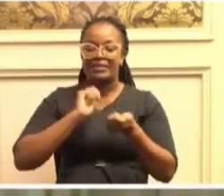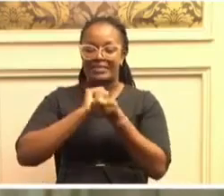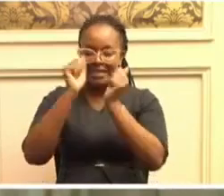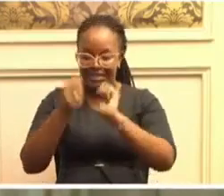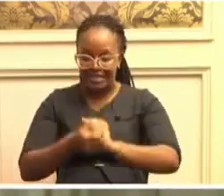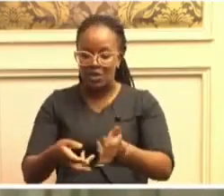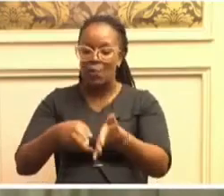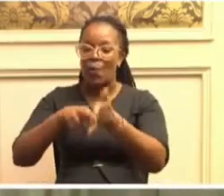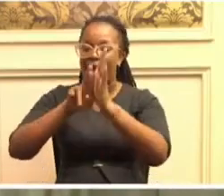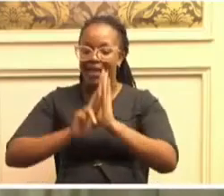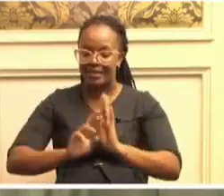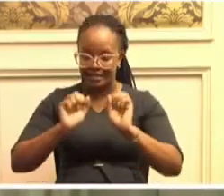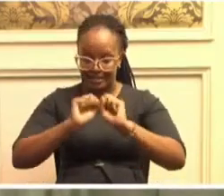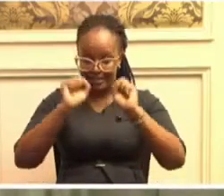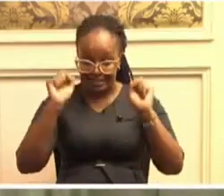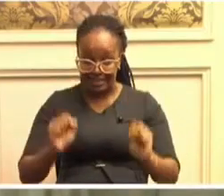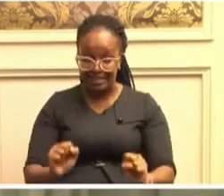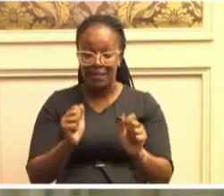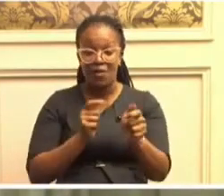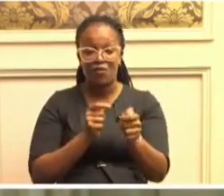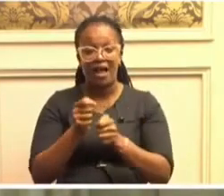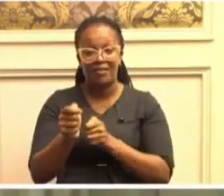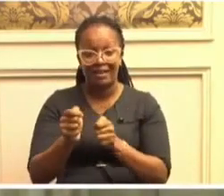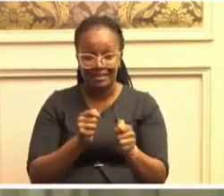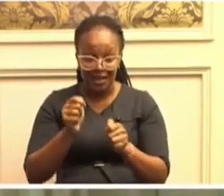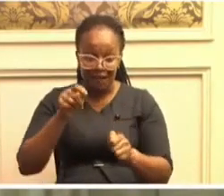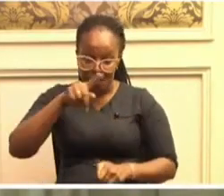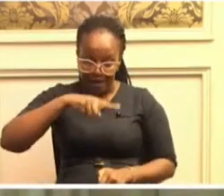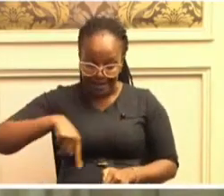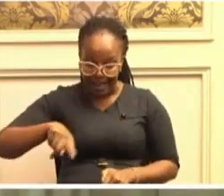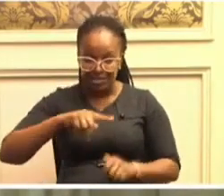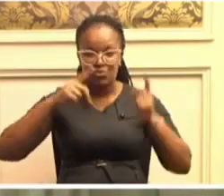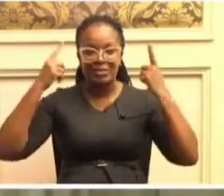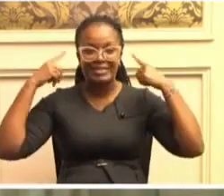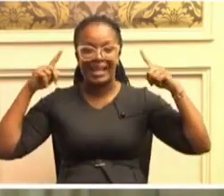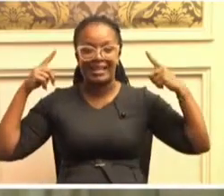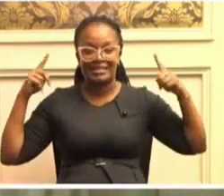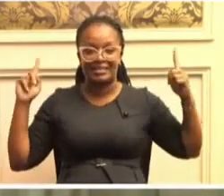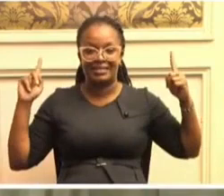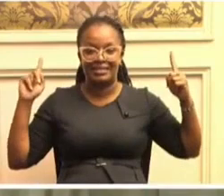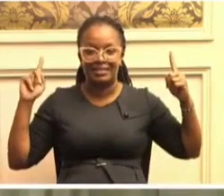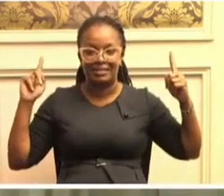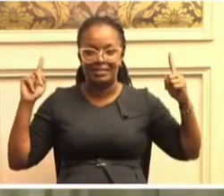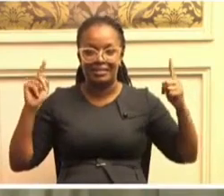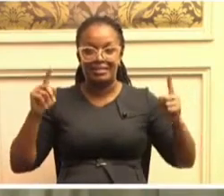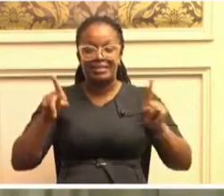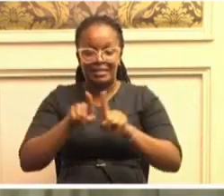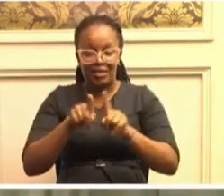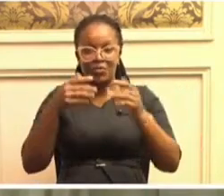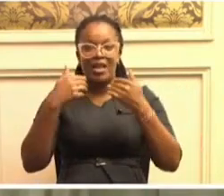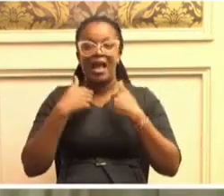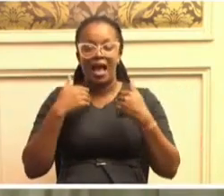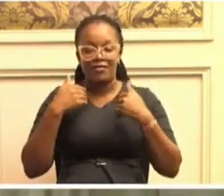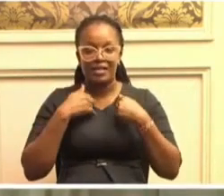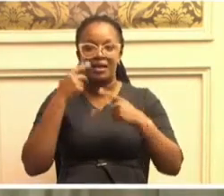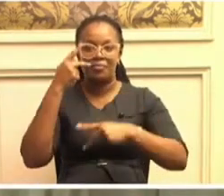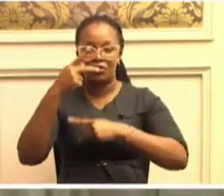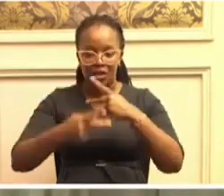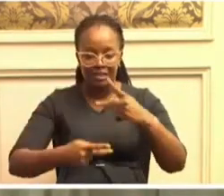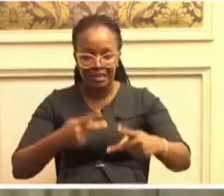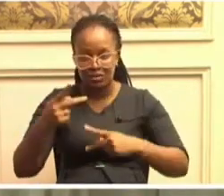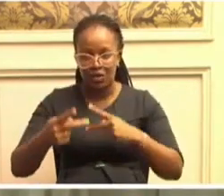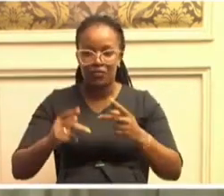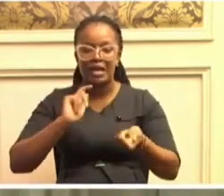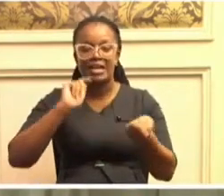in our system of governance for us to succeed. And we have been in a process of reform